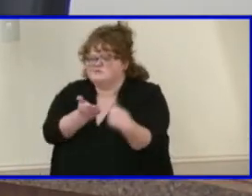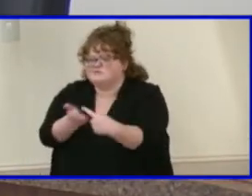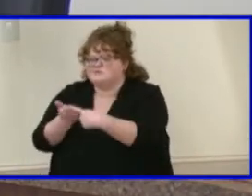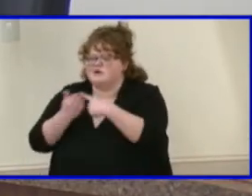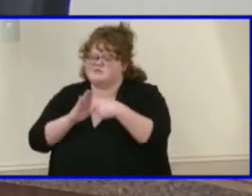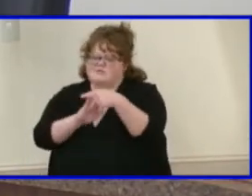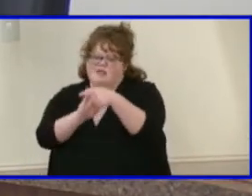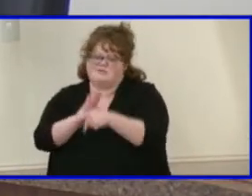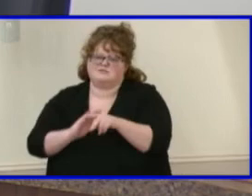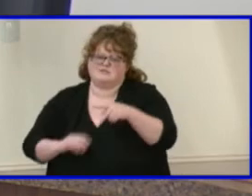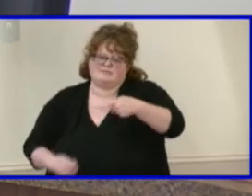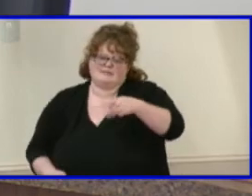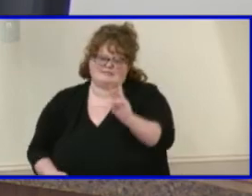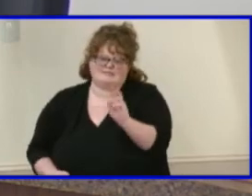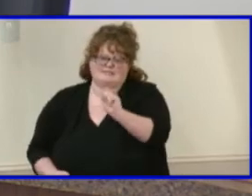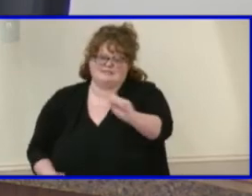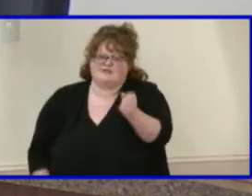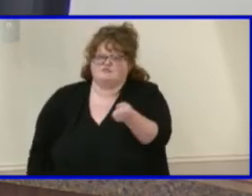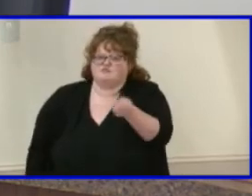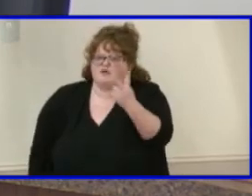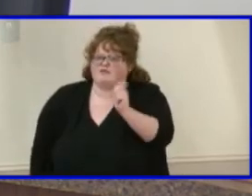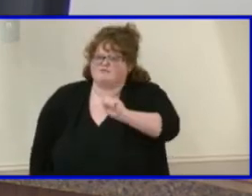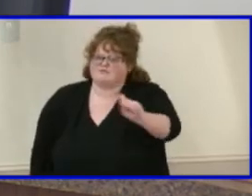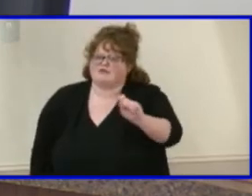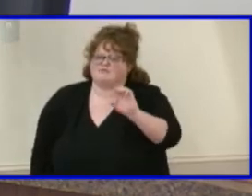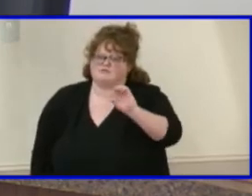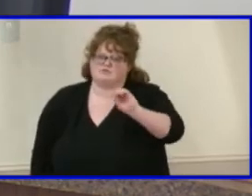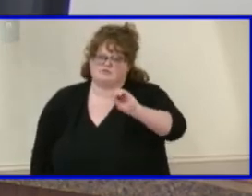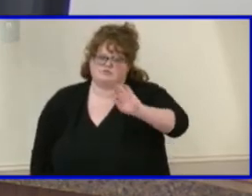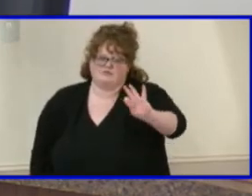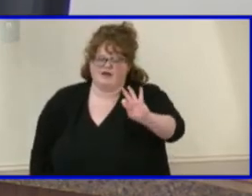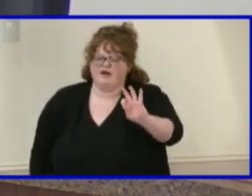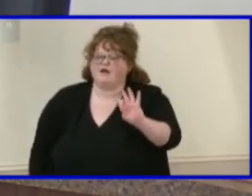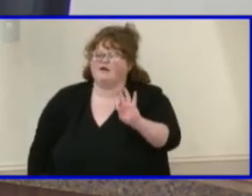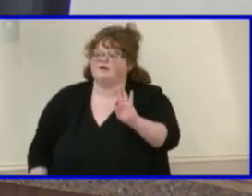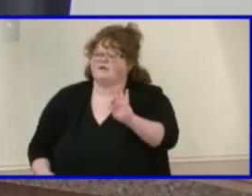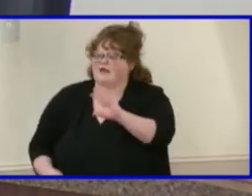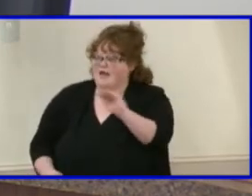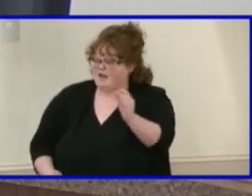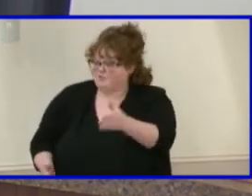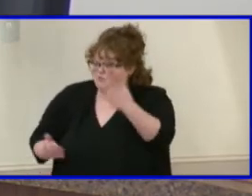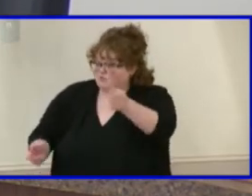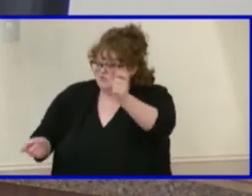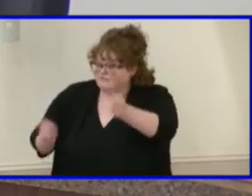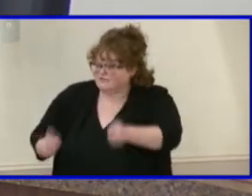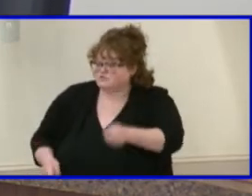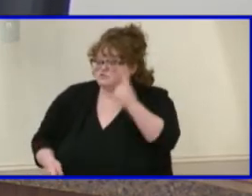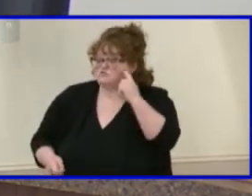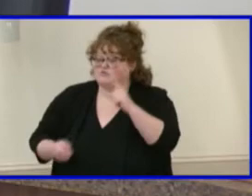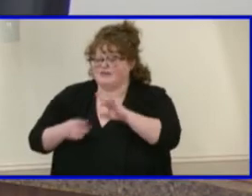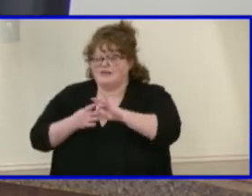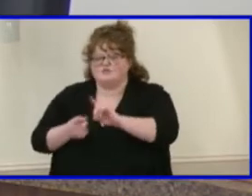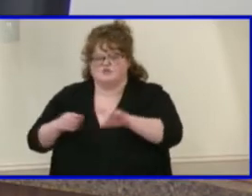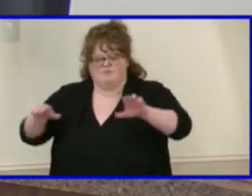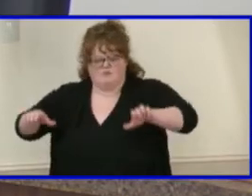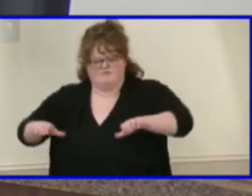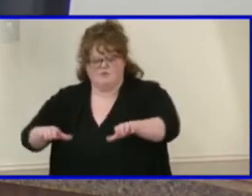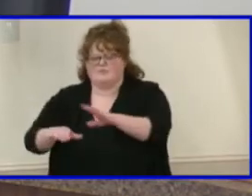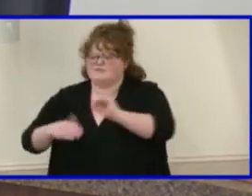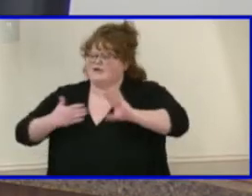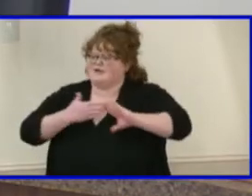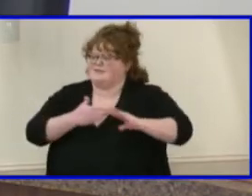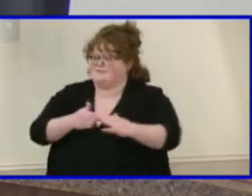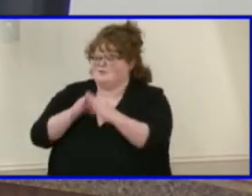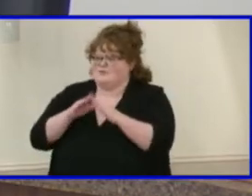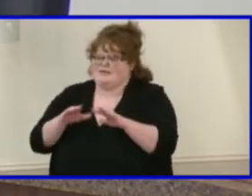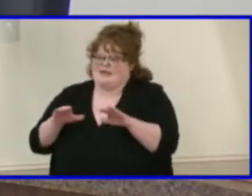-12-009 and propose revisions to that one, which is performance and community activities. Again,